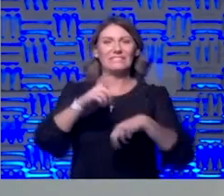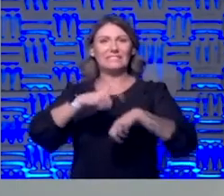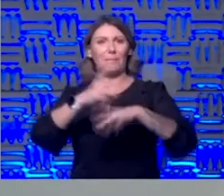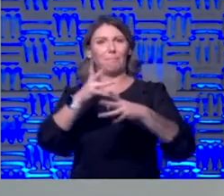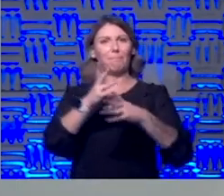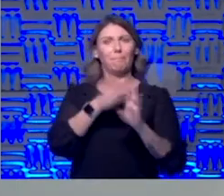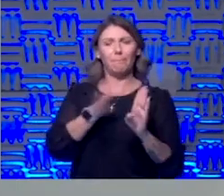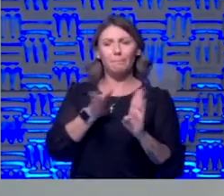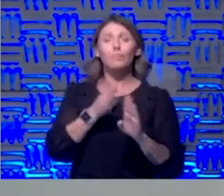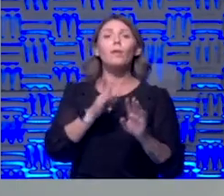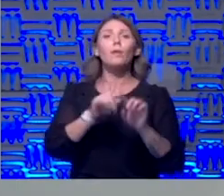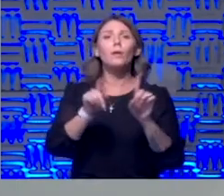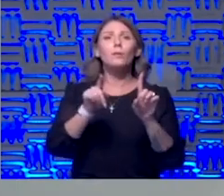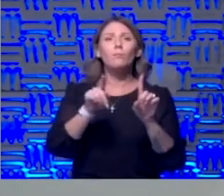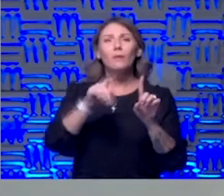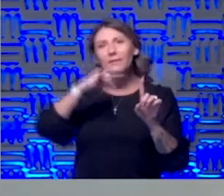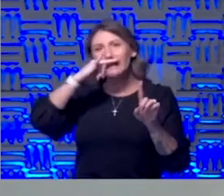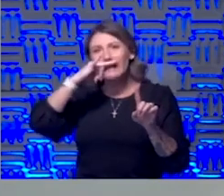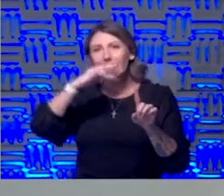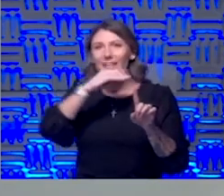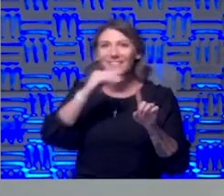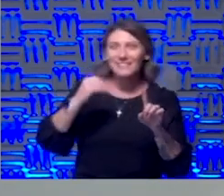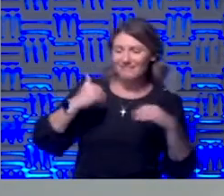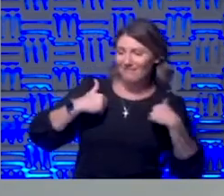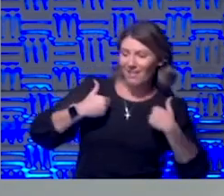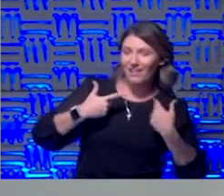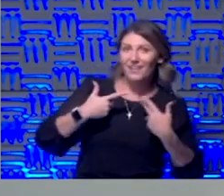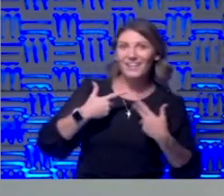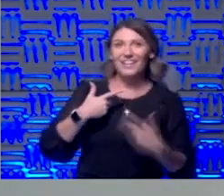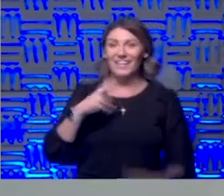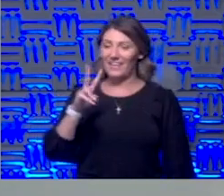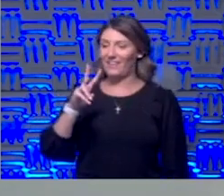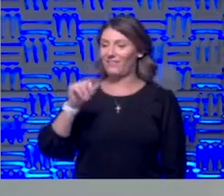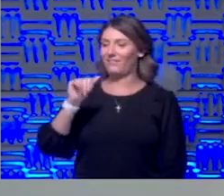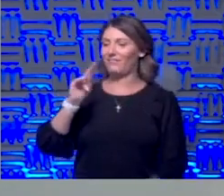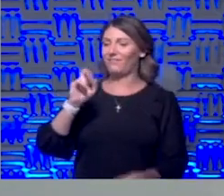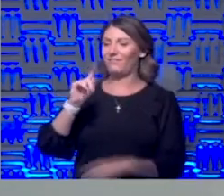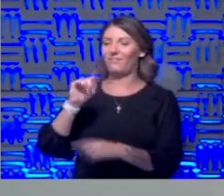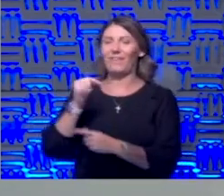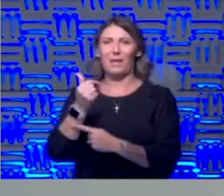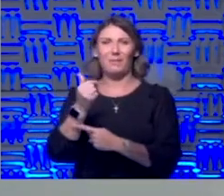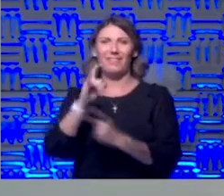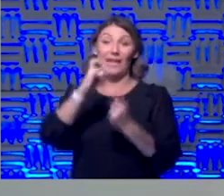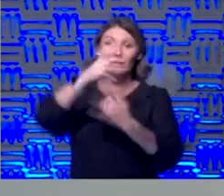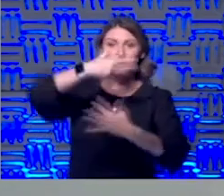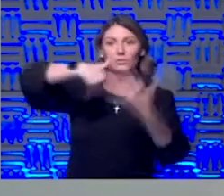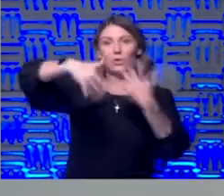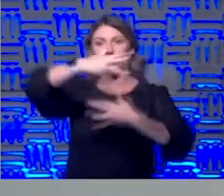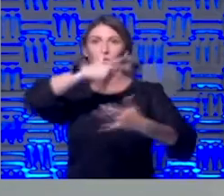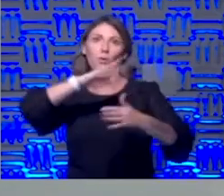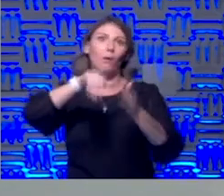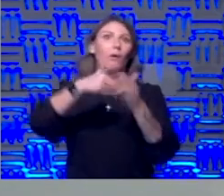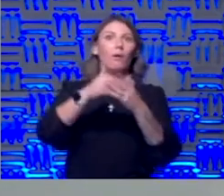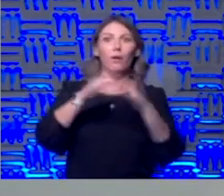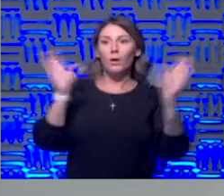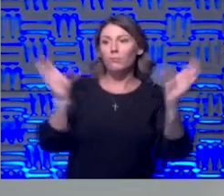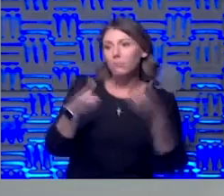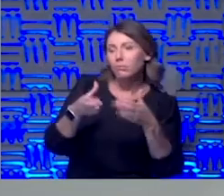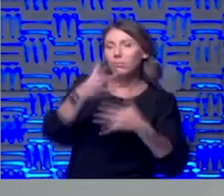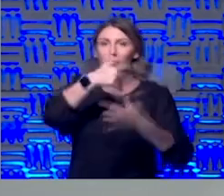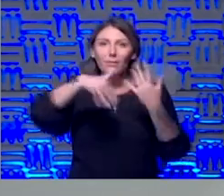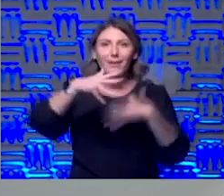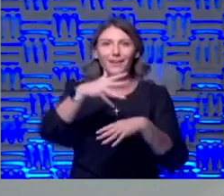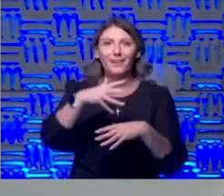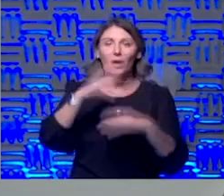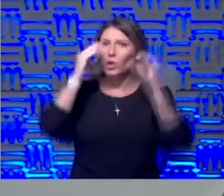kids and adolescents vaping is a highly social event it's something that they'll get together to do adults don't get together just